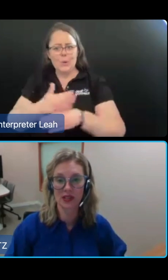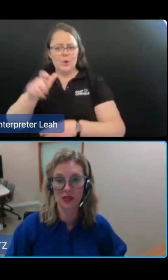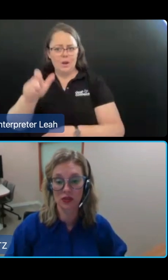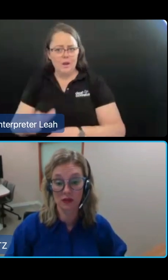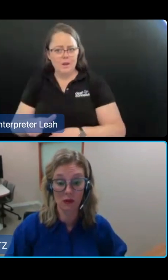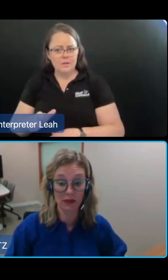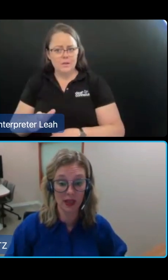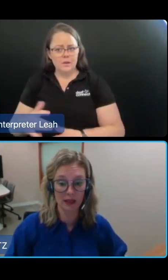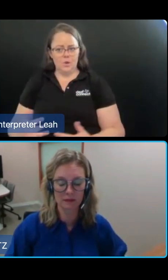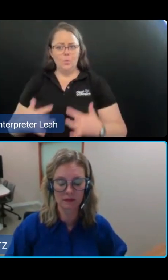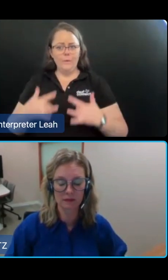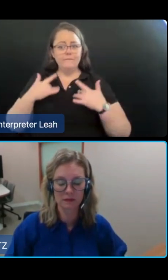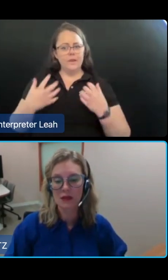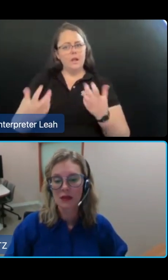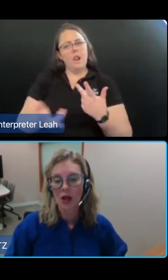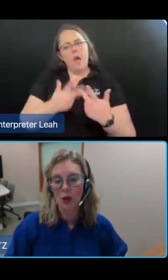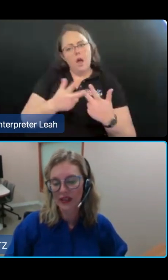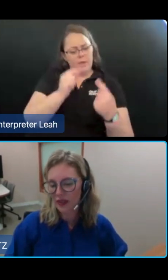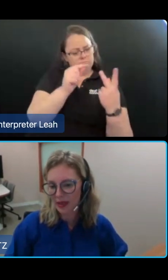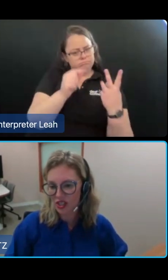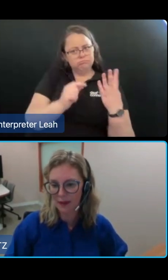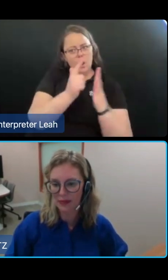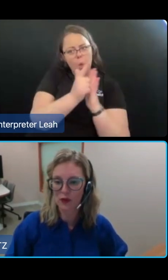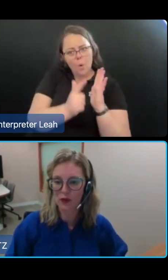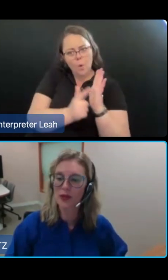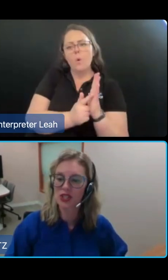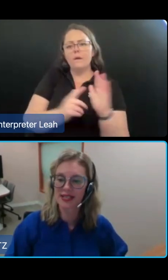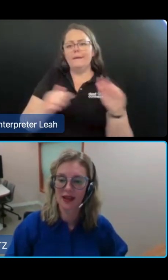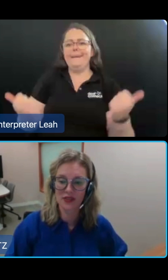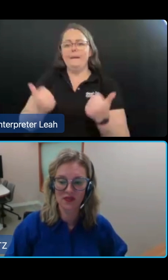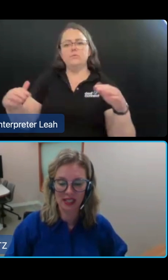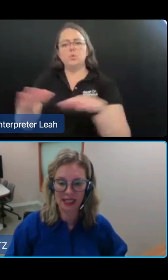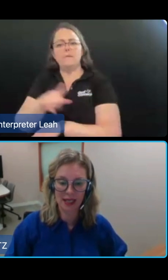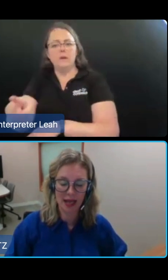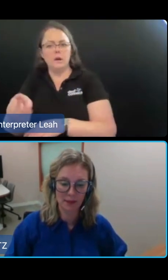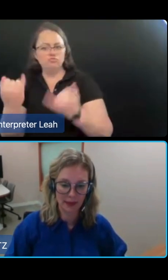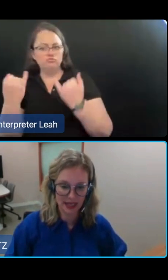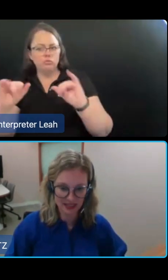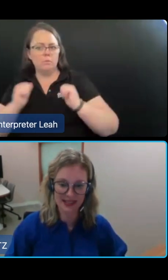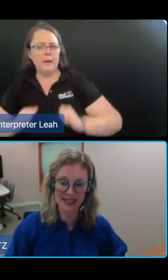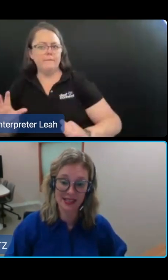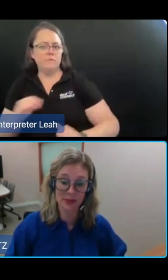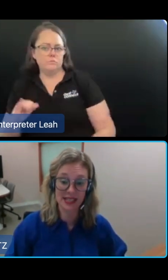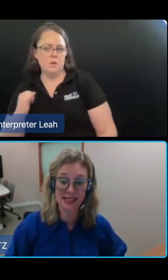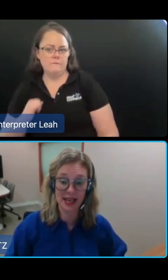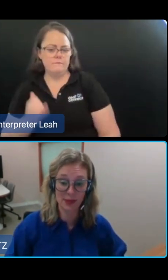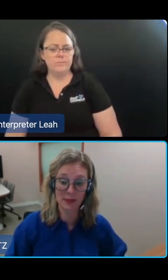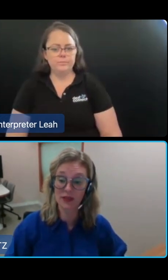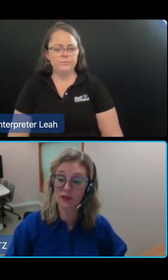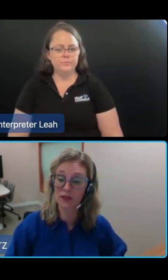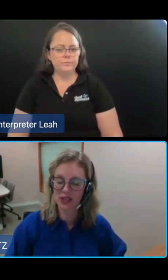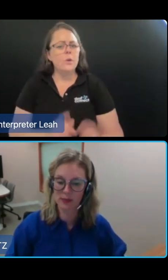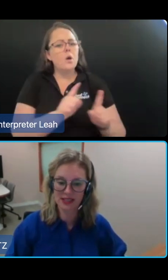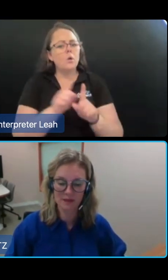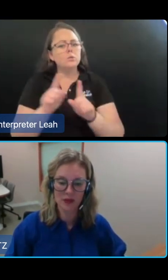workers who do the wrong thing. I'll briefly mention chapter four which covers funding means testing subsidies and